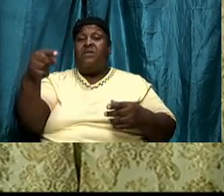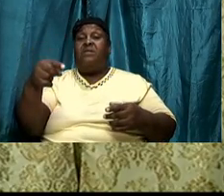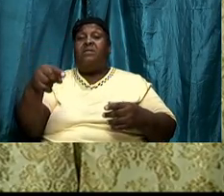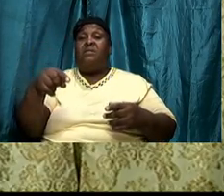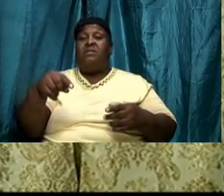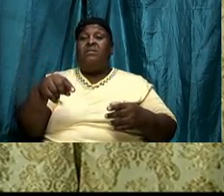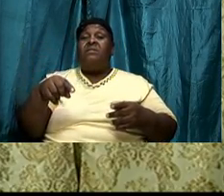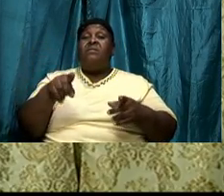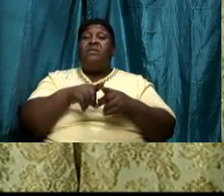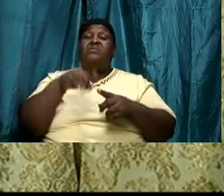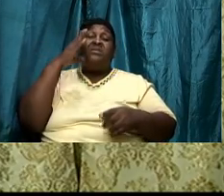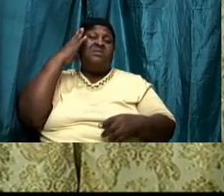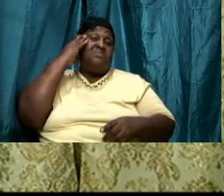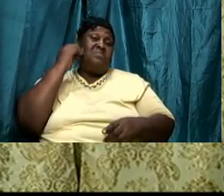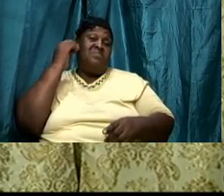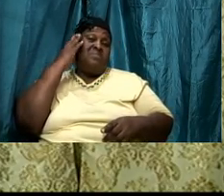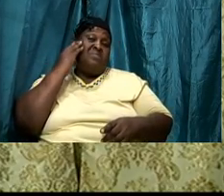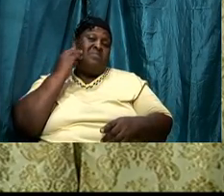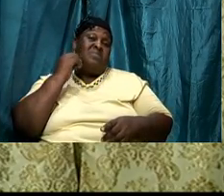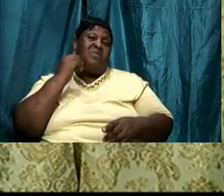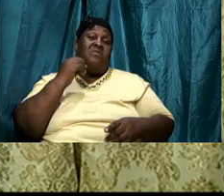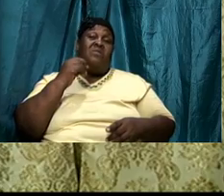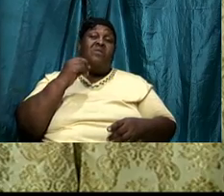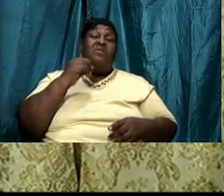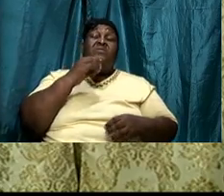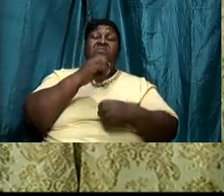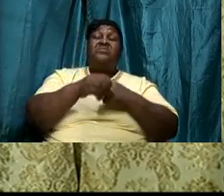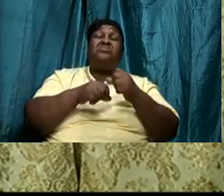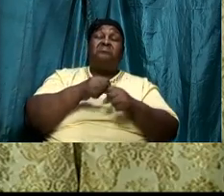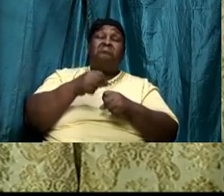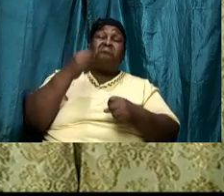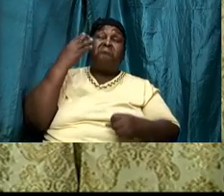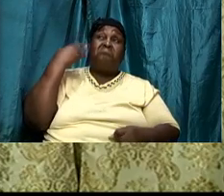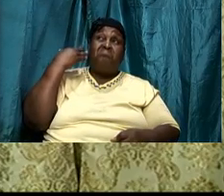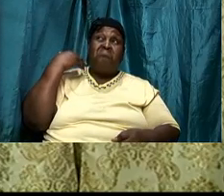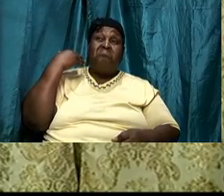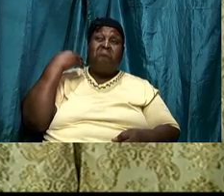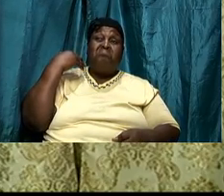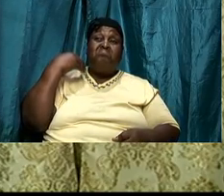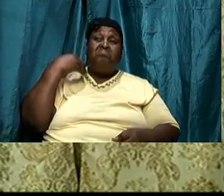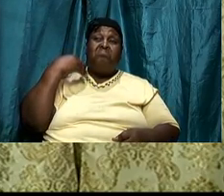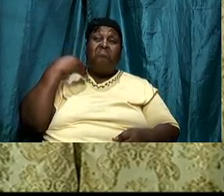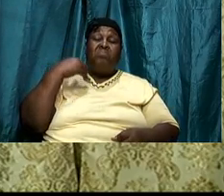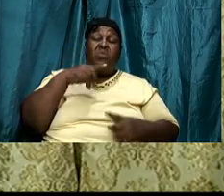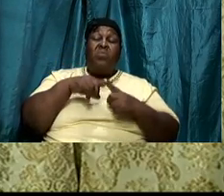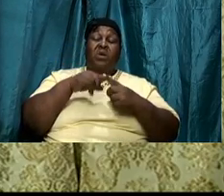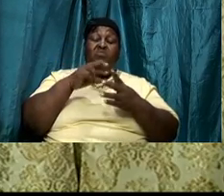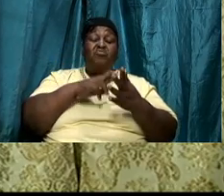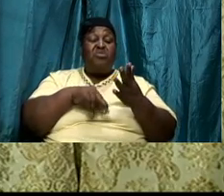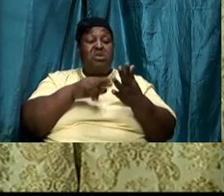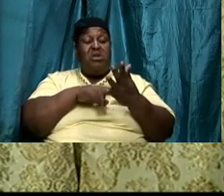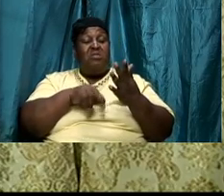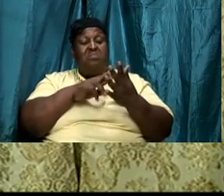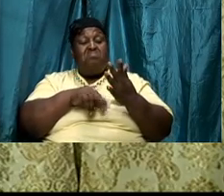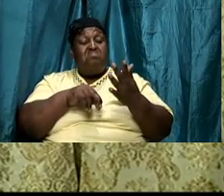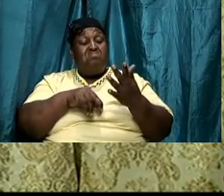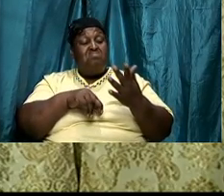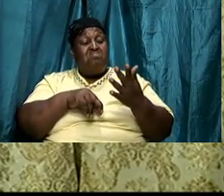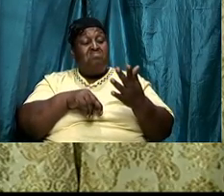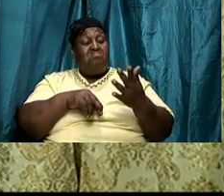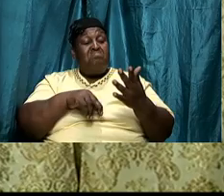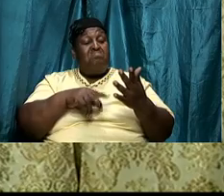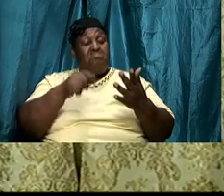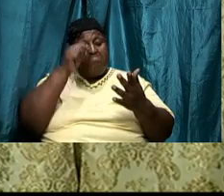see in the experience of those of old they would read but when they read they read aloud and sometimes those men stand up for